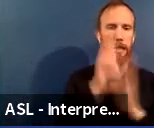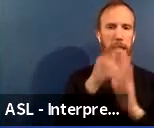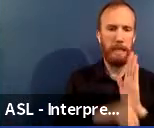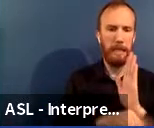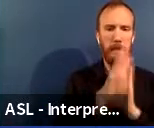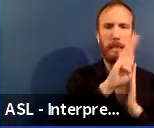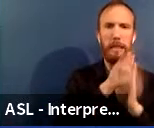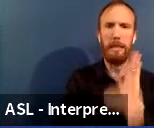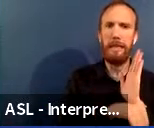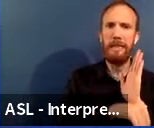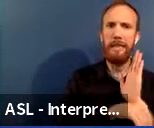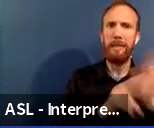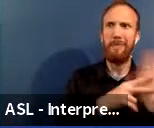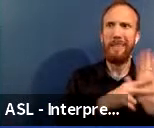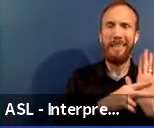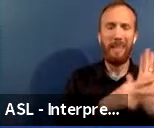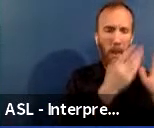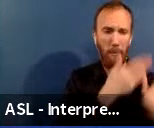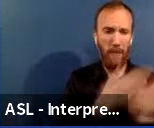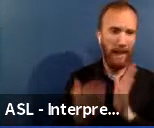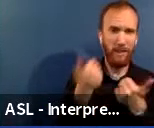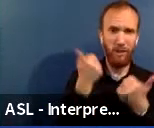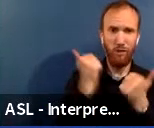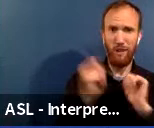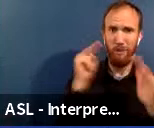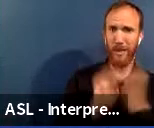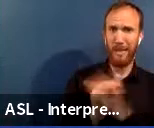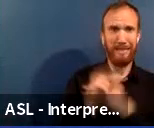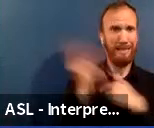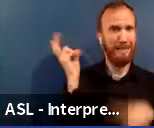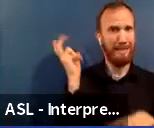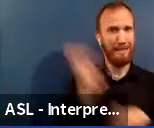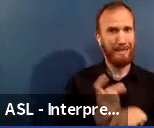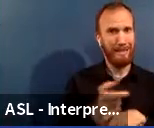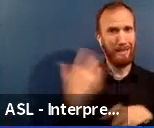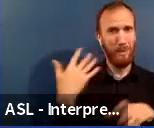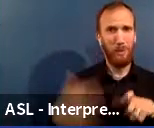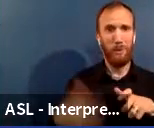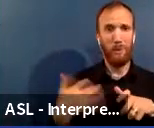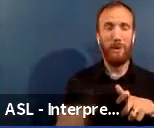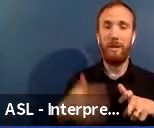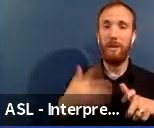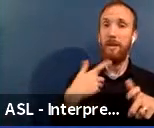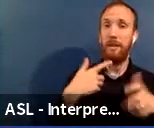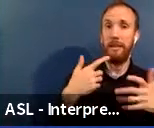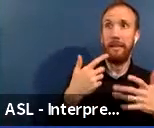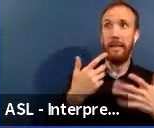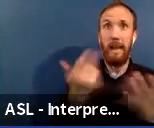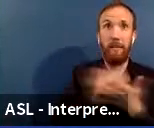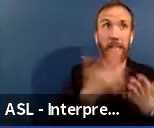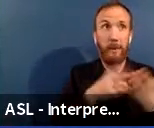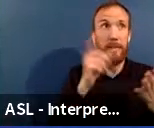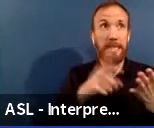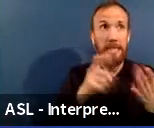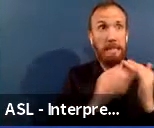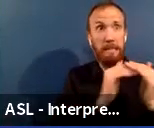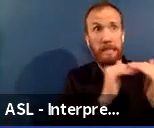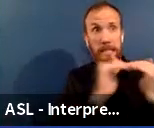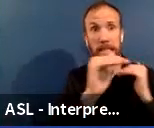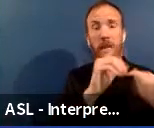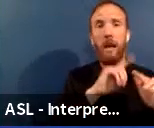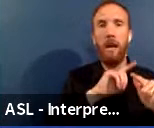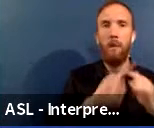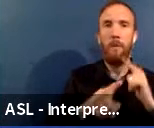capital plan extremely difficult. While the need continues to be significant and consistent, the funding varies on an annual basis.